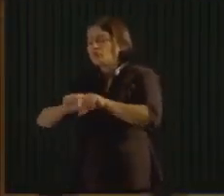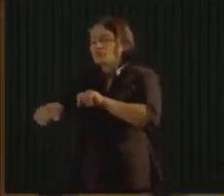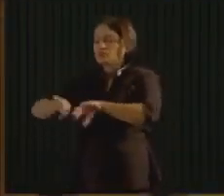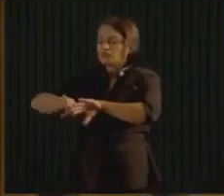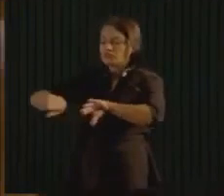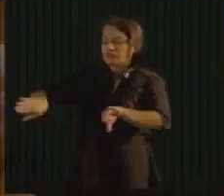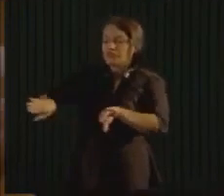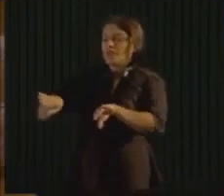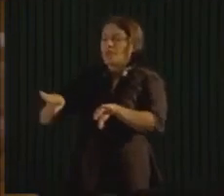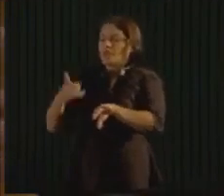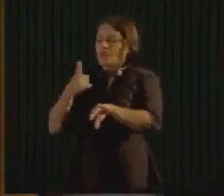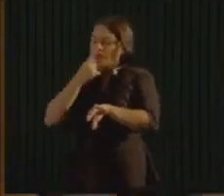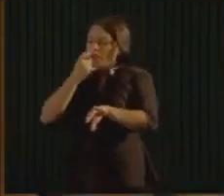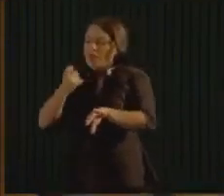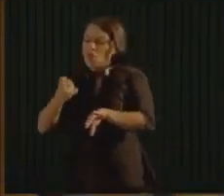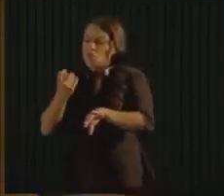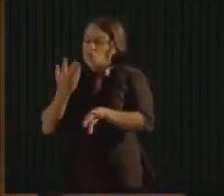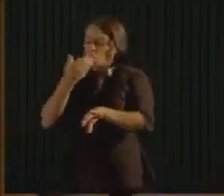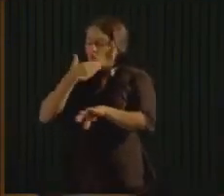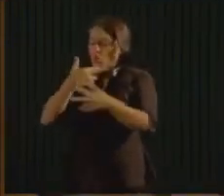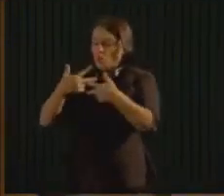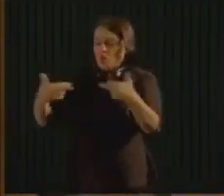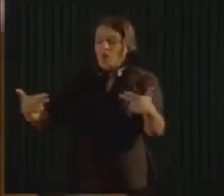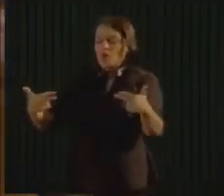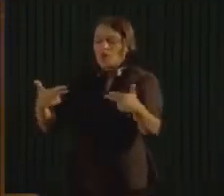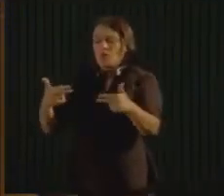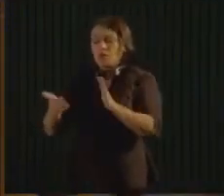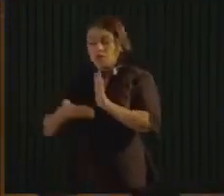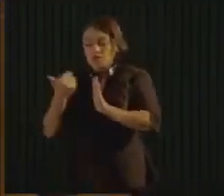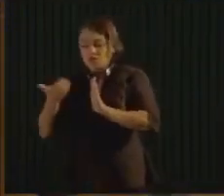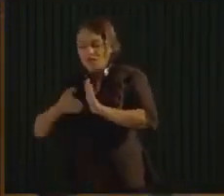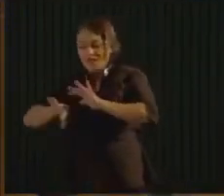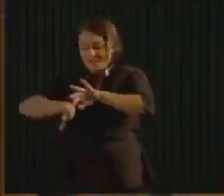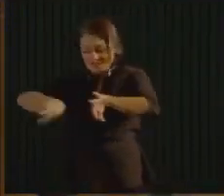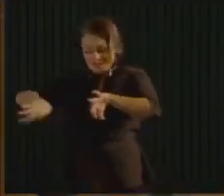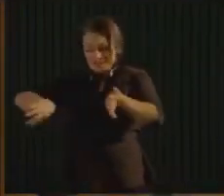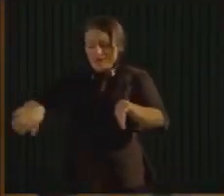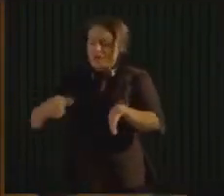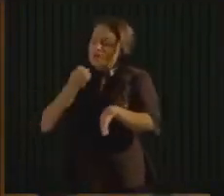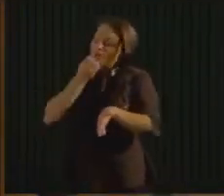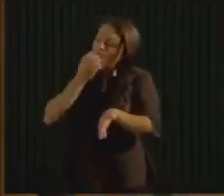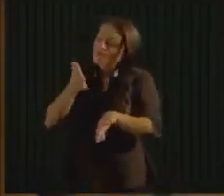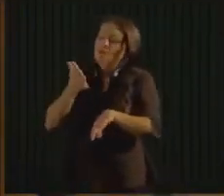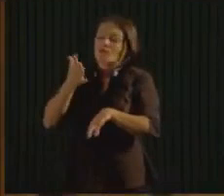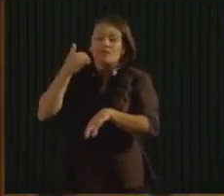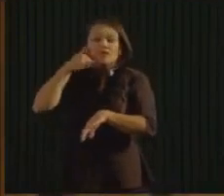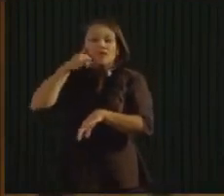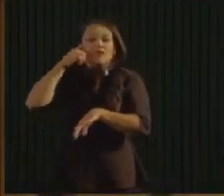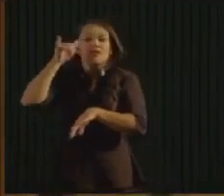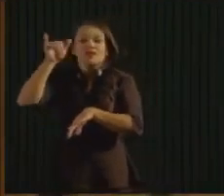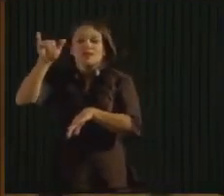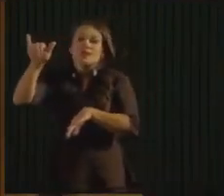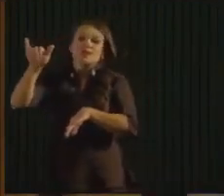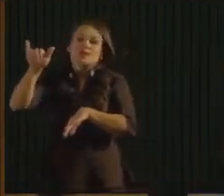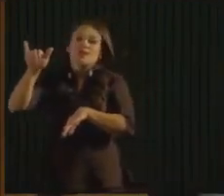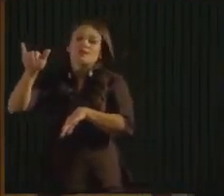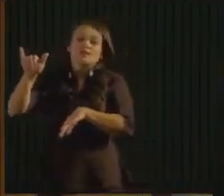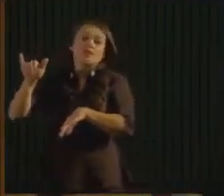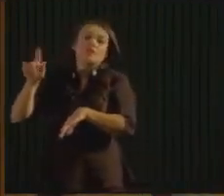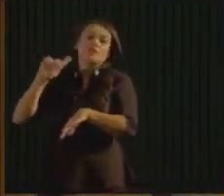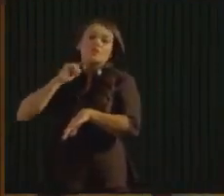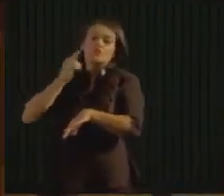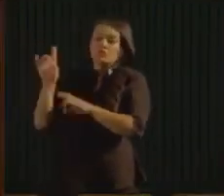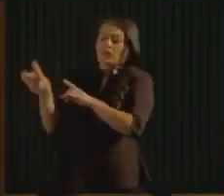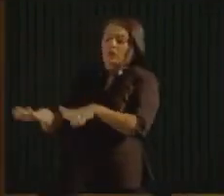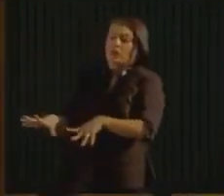the organic waste, we are approximately 50% of the waste that we are envying to the water. So, the rest is